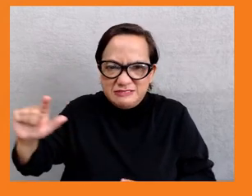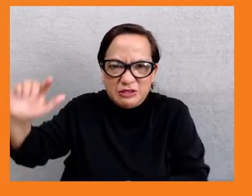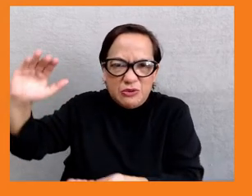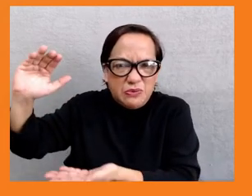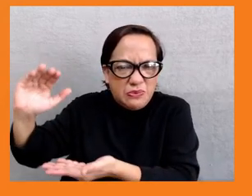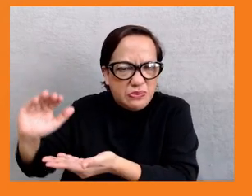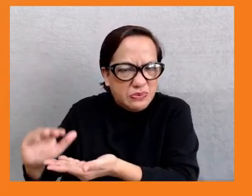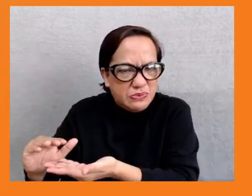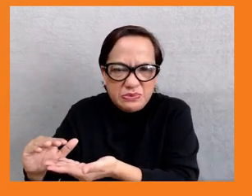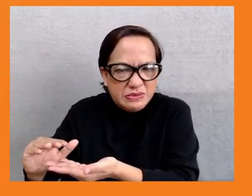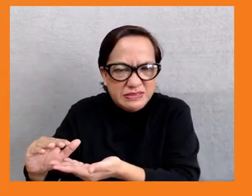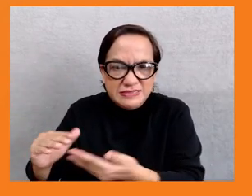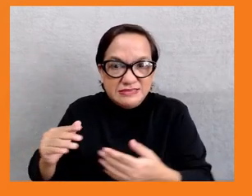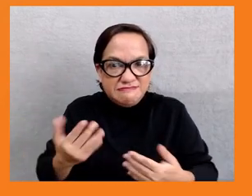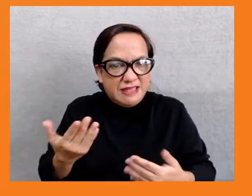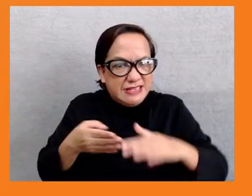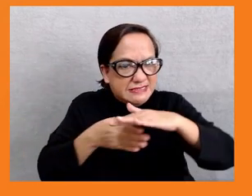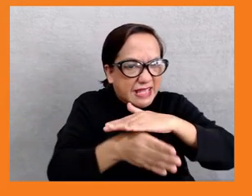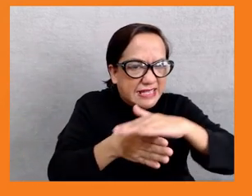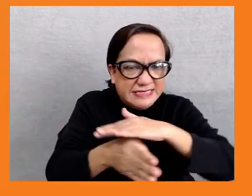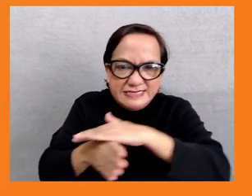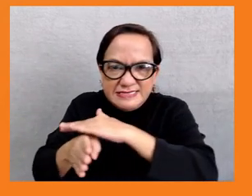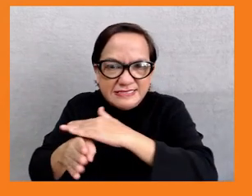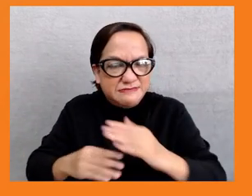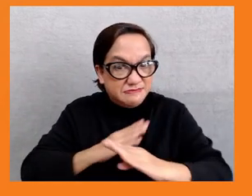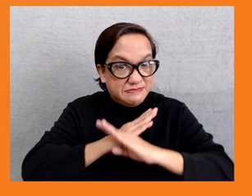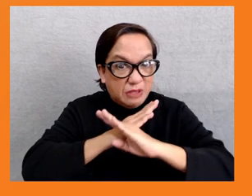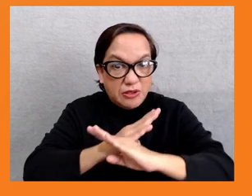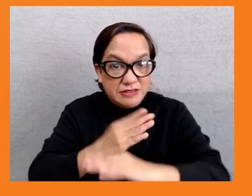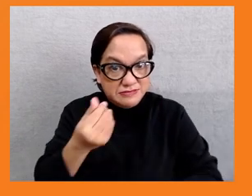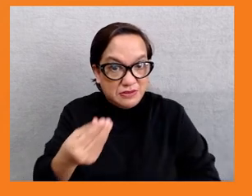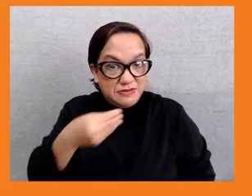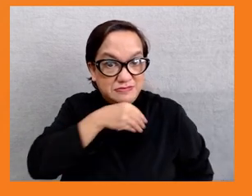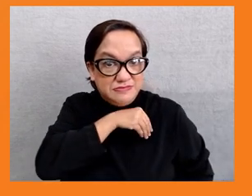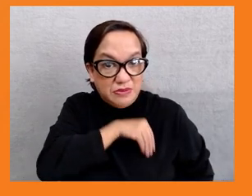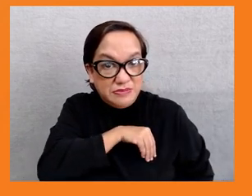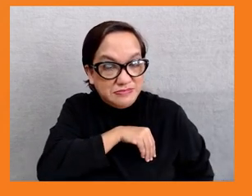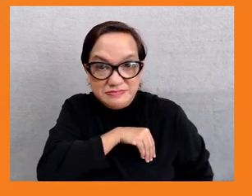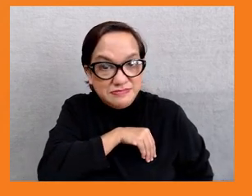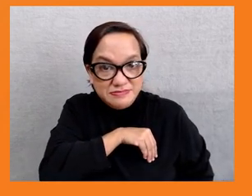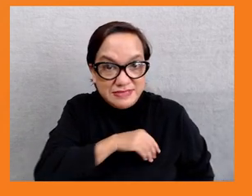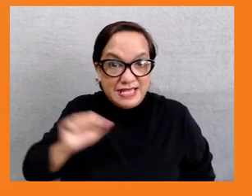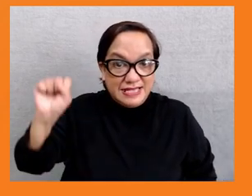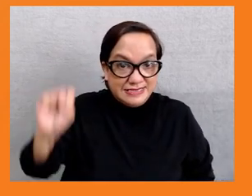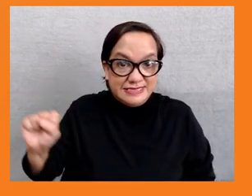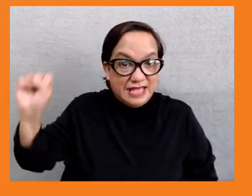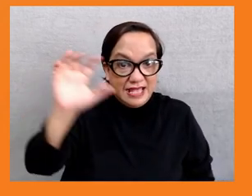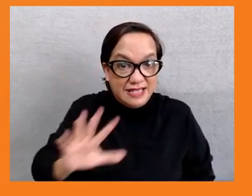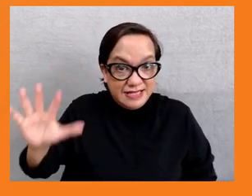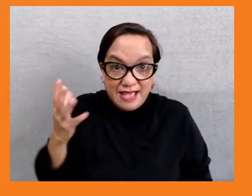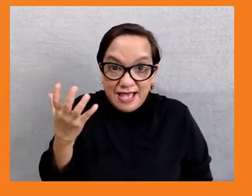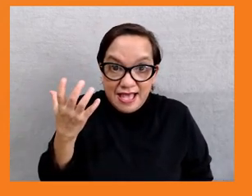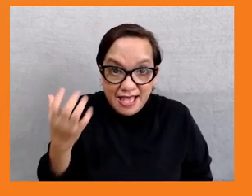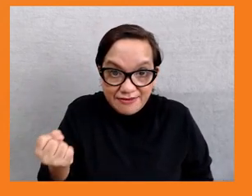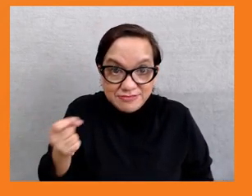protection benefit in South Asia. And thirdly, it had a low percentage of workers with formal contractual rights, who were therefore